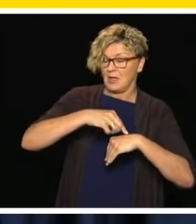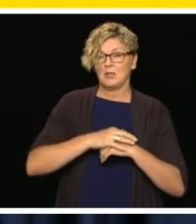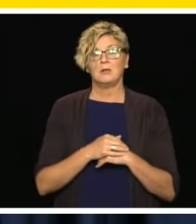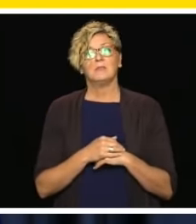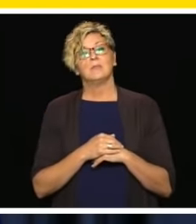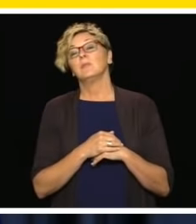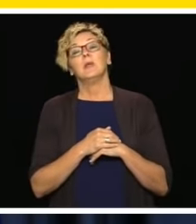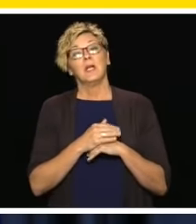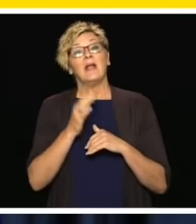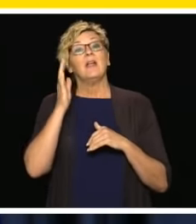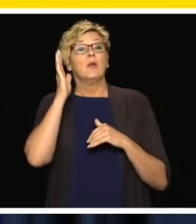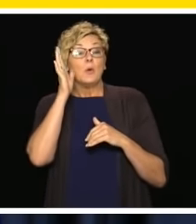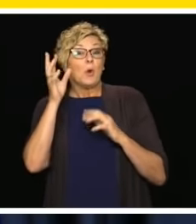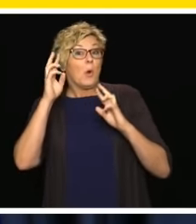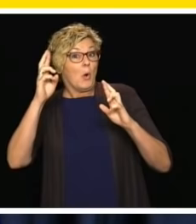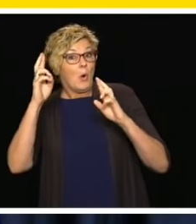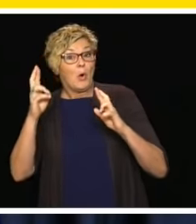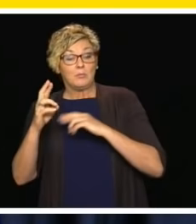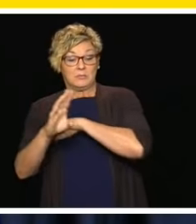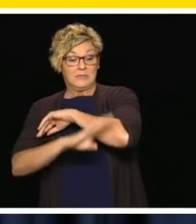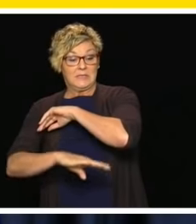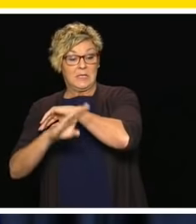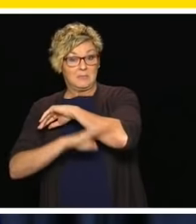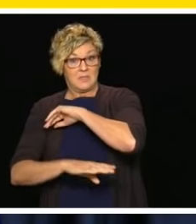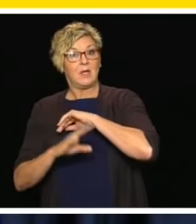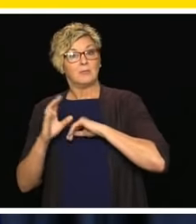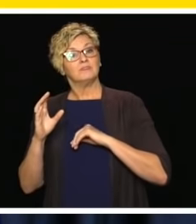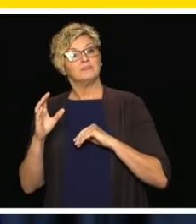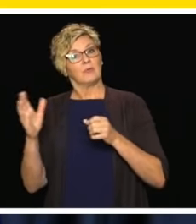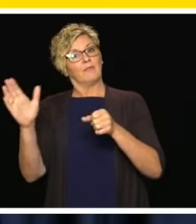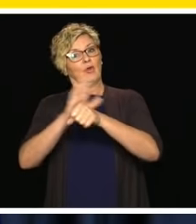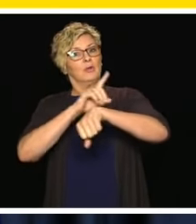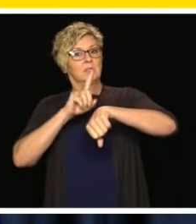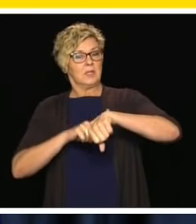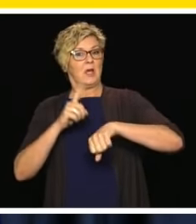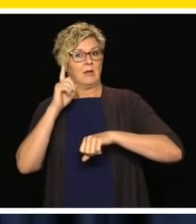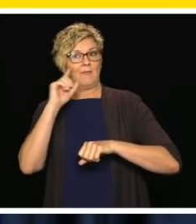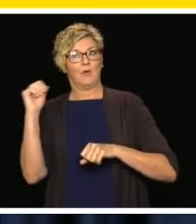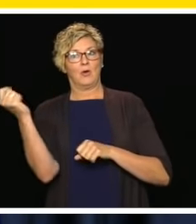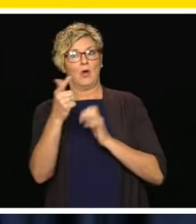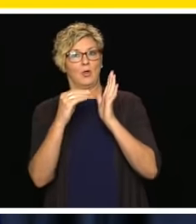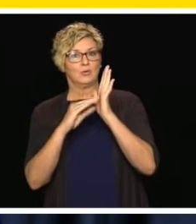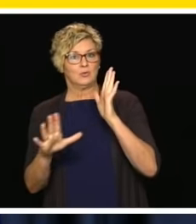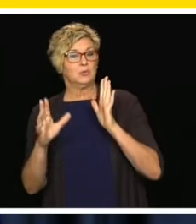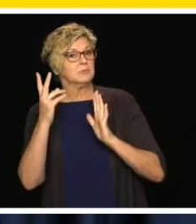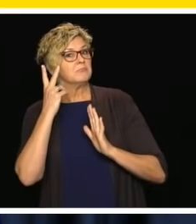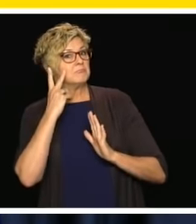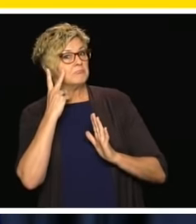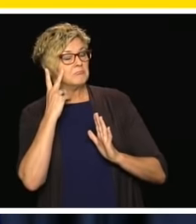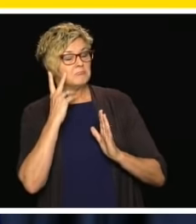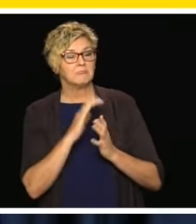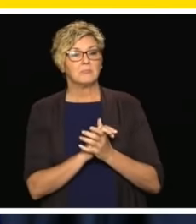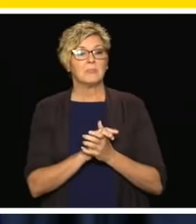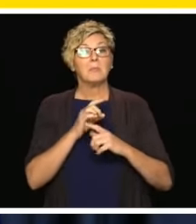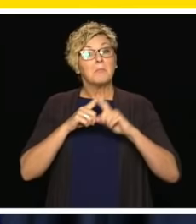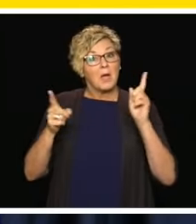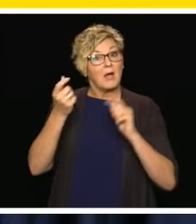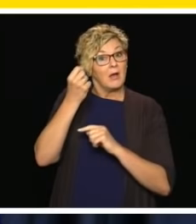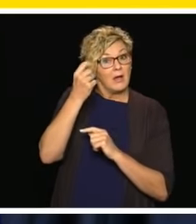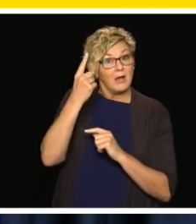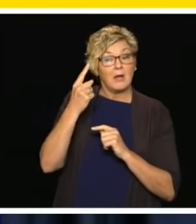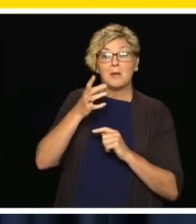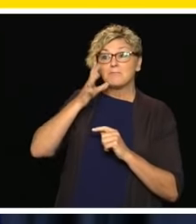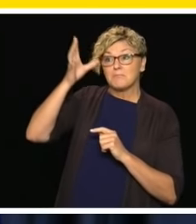reintroduction of full-time classes in September. And it's our genuine desire to make sure that no one feels